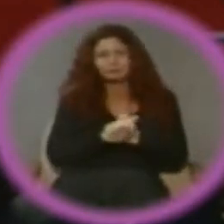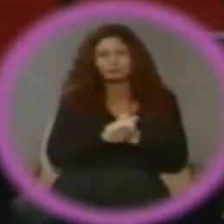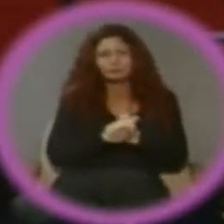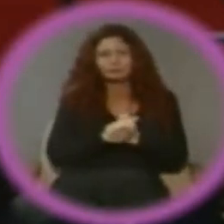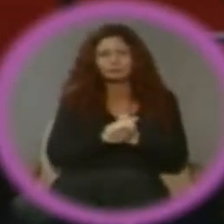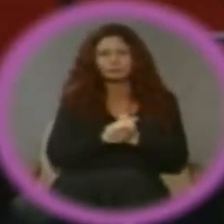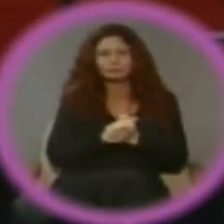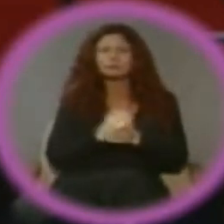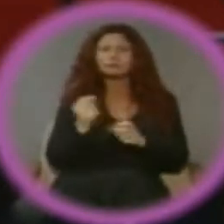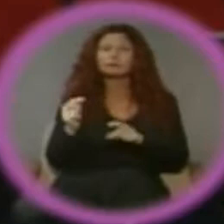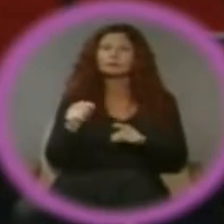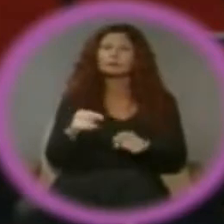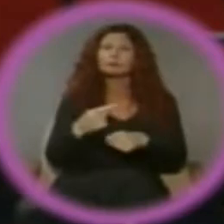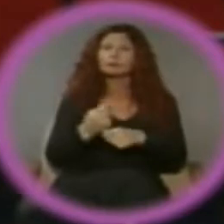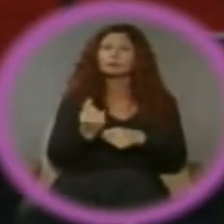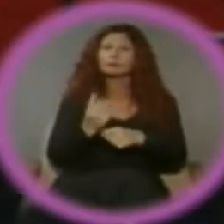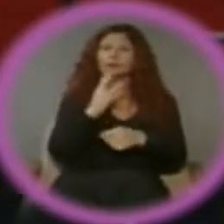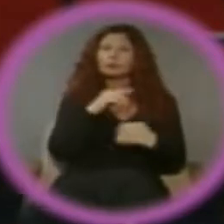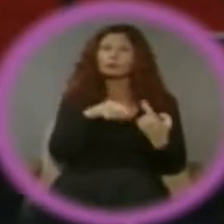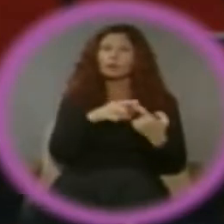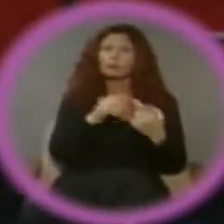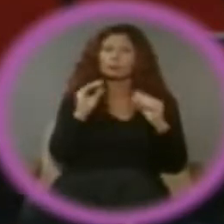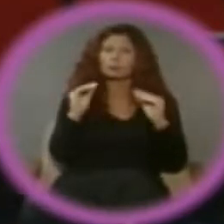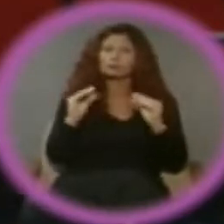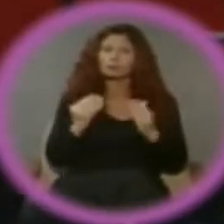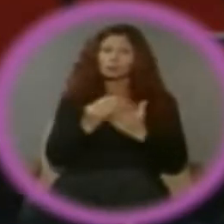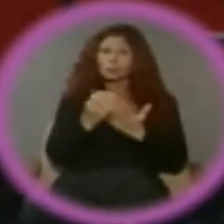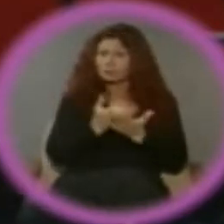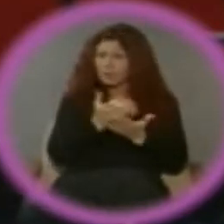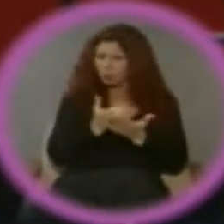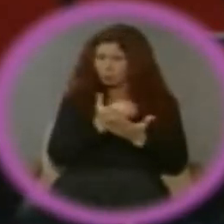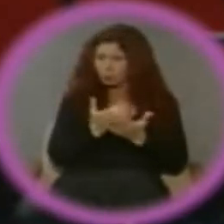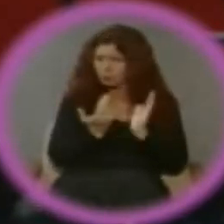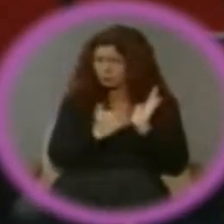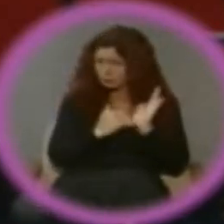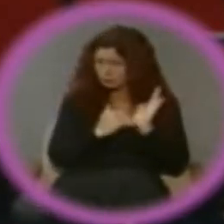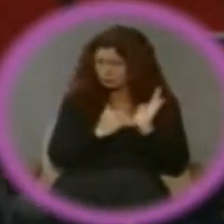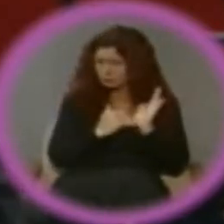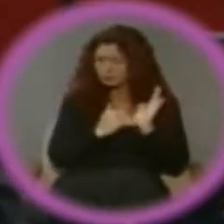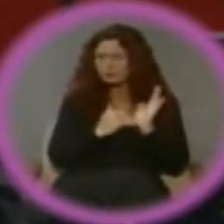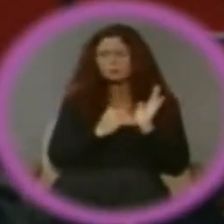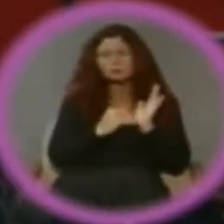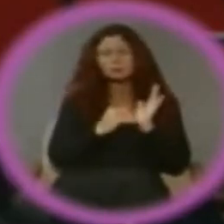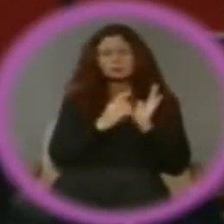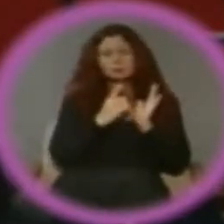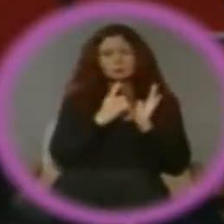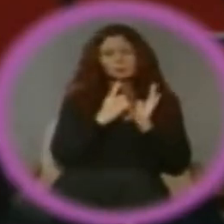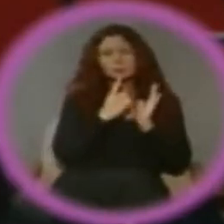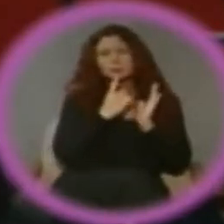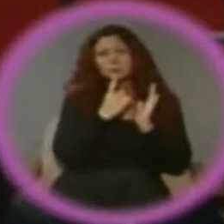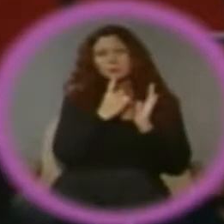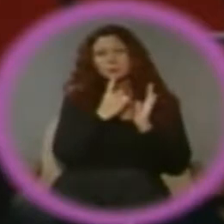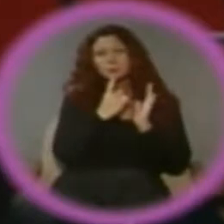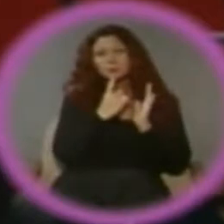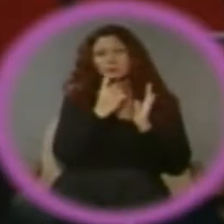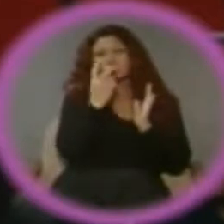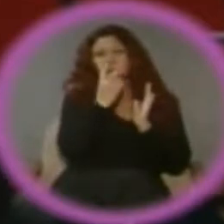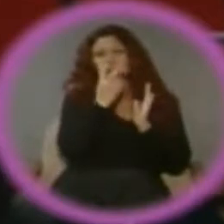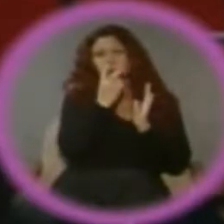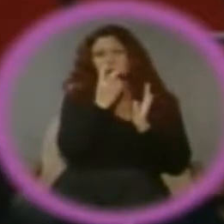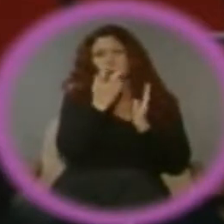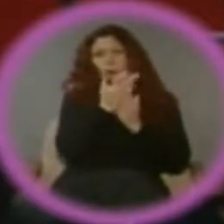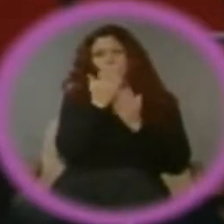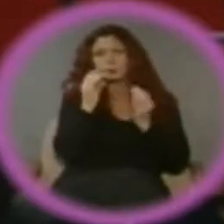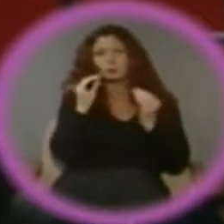I came here today to talk about teacher salaries yet again. I'm a little disappointed to see the lack of teacher